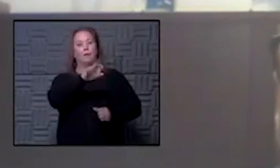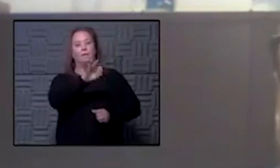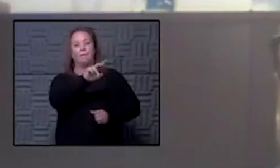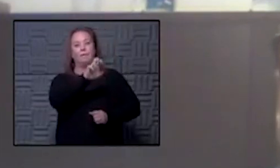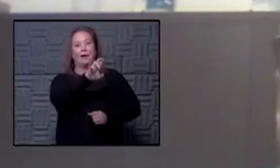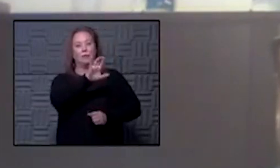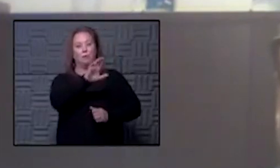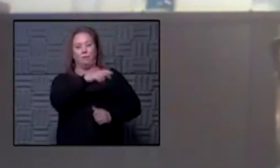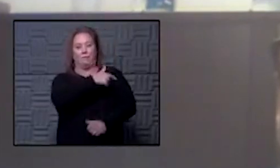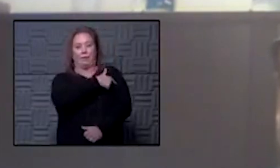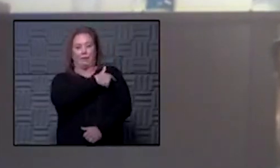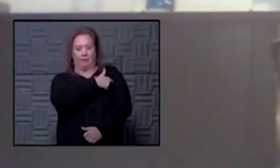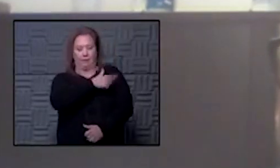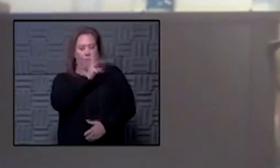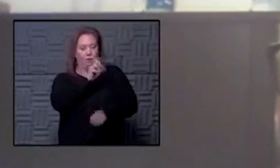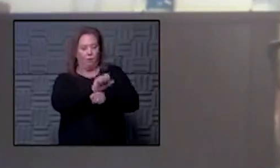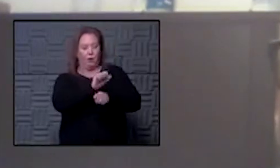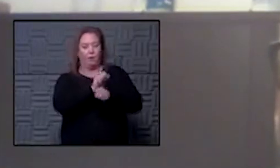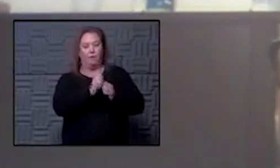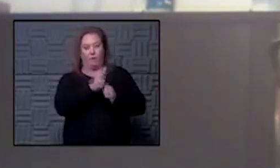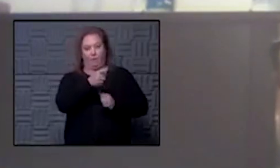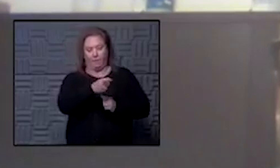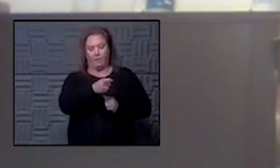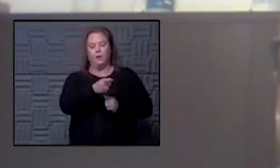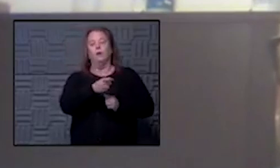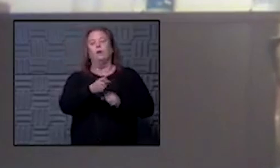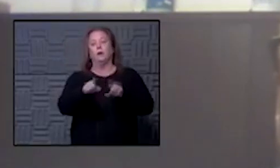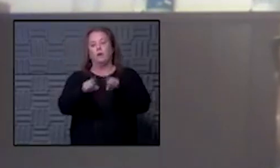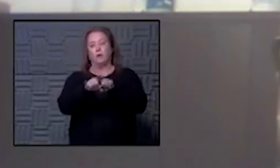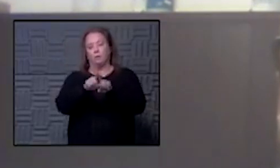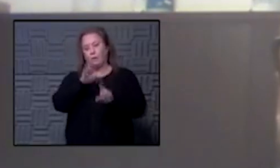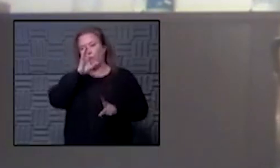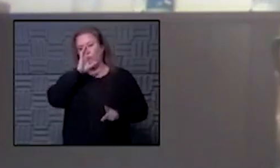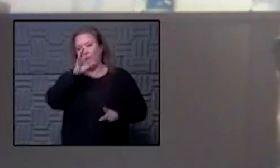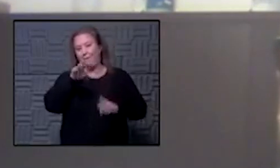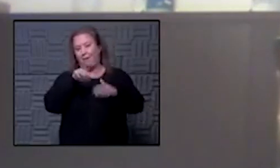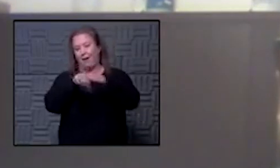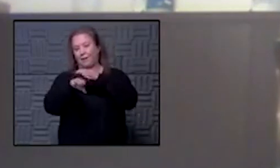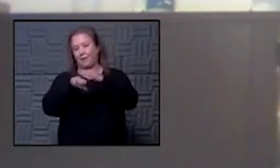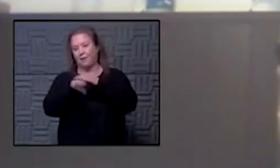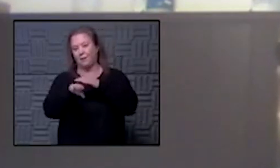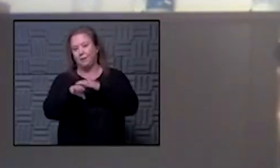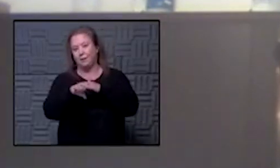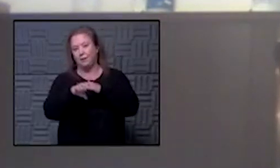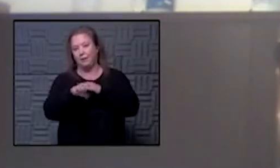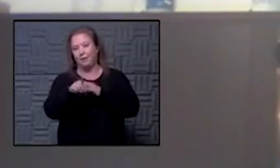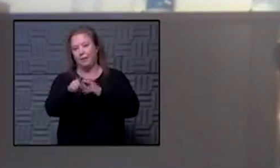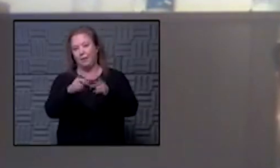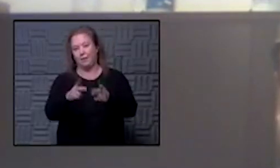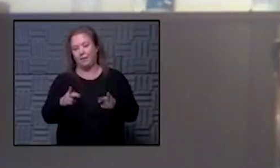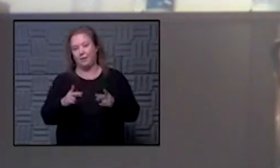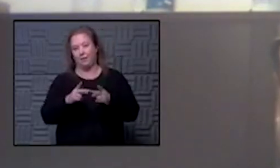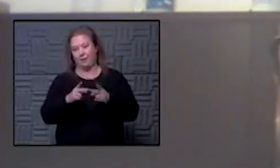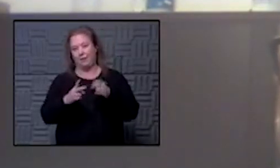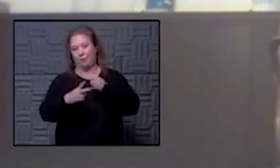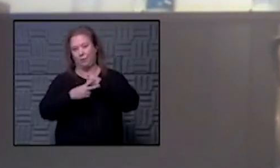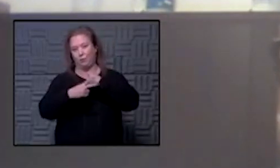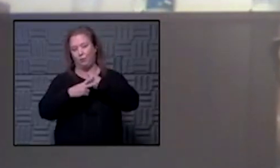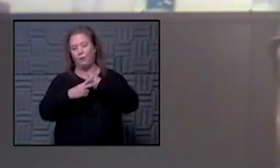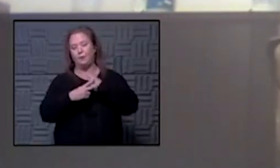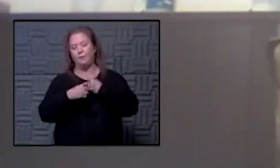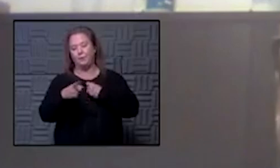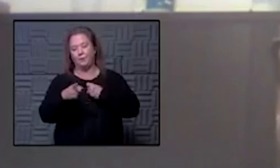we will be working for the most part with direct access at the facilities where to be stored at